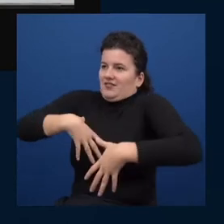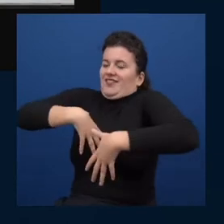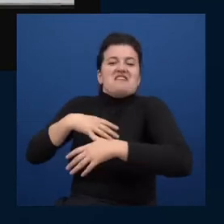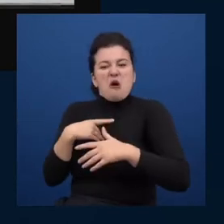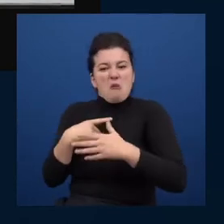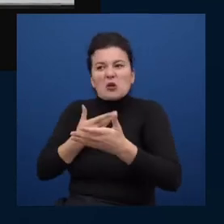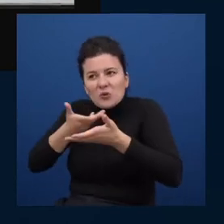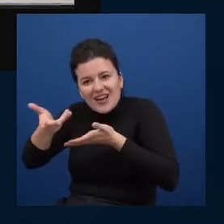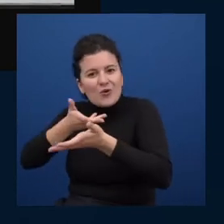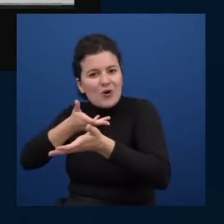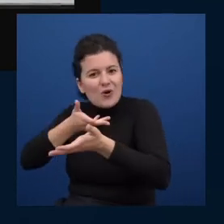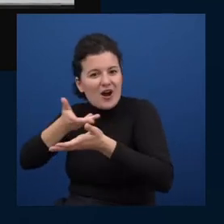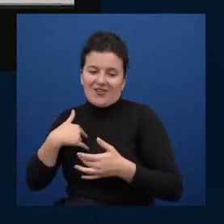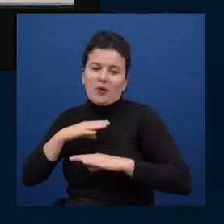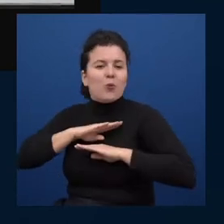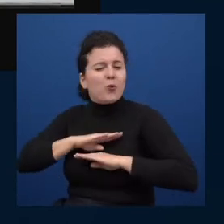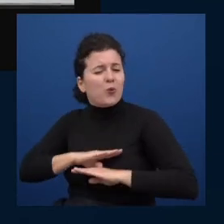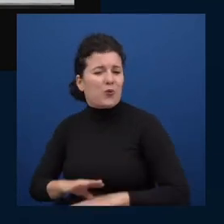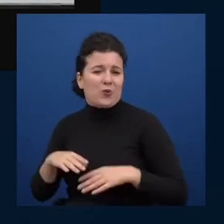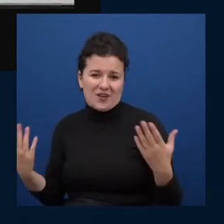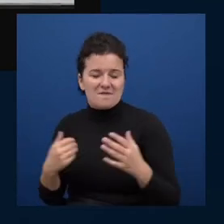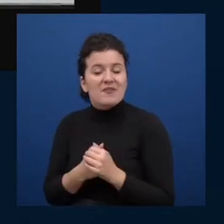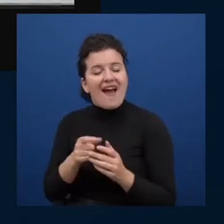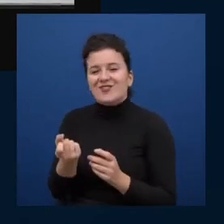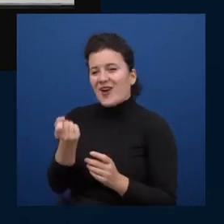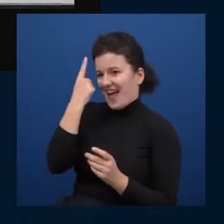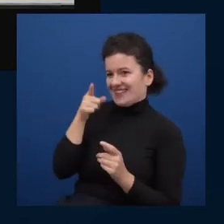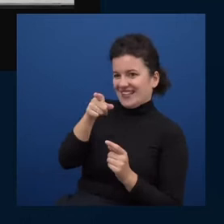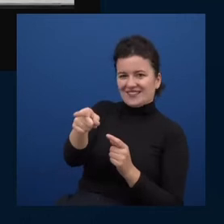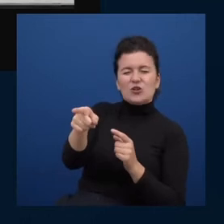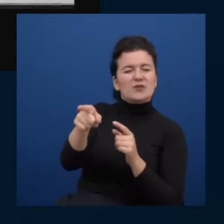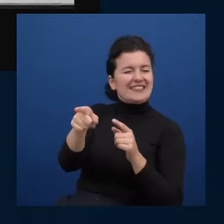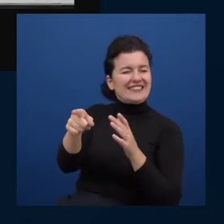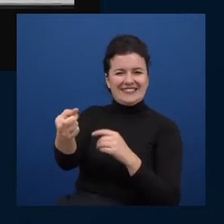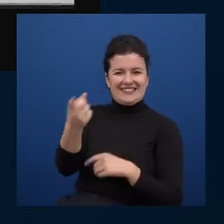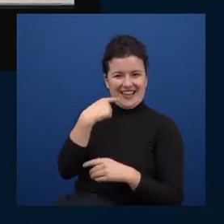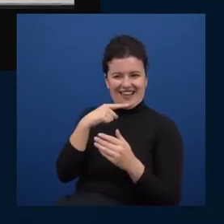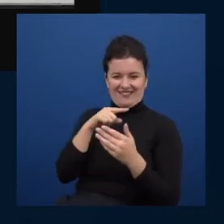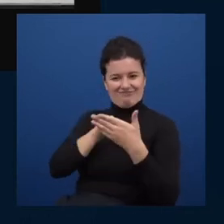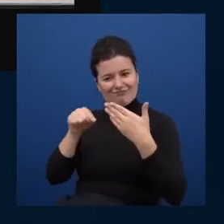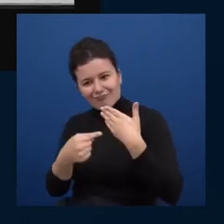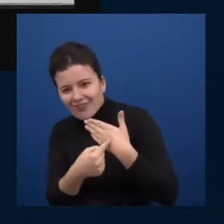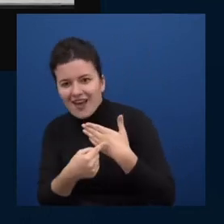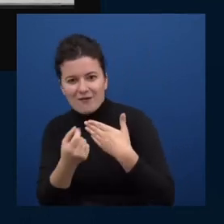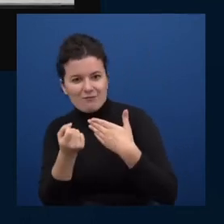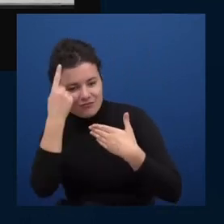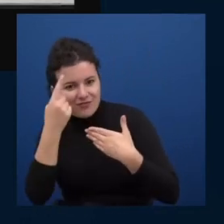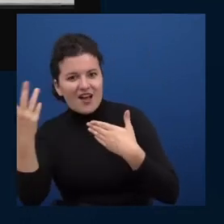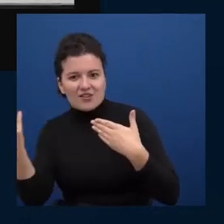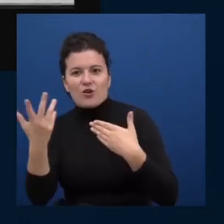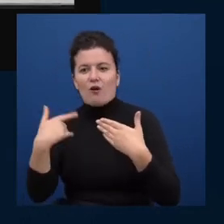because i think it fits the whole gatekeeping narrative quite well uh yeah but what was what was your interview life